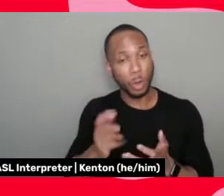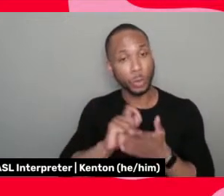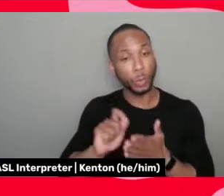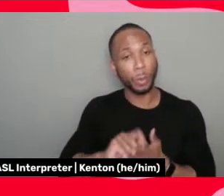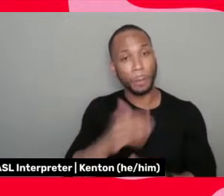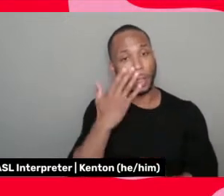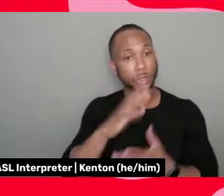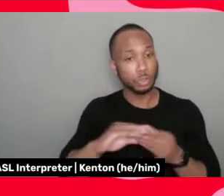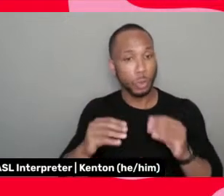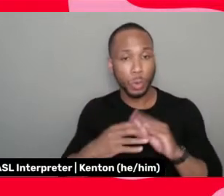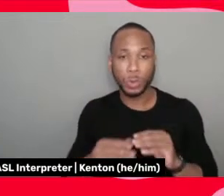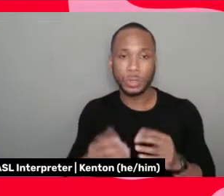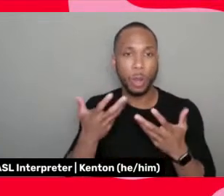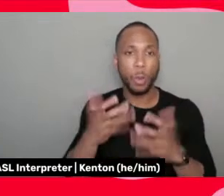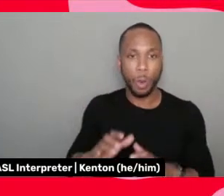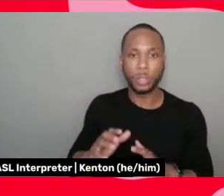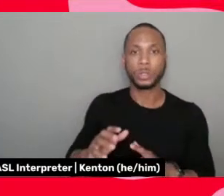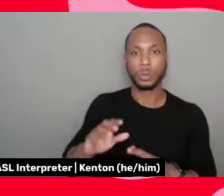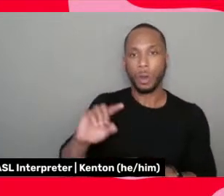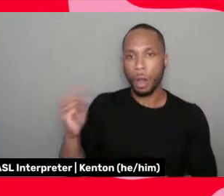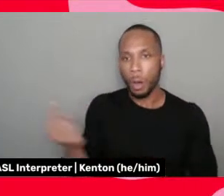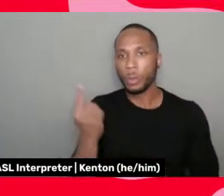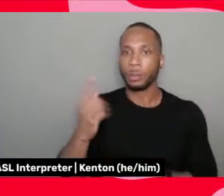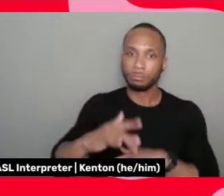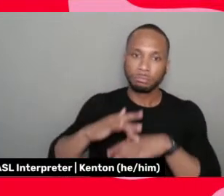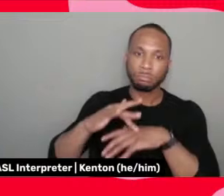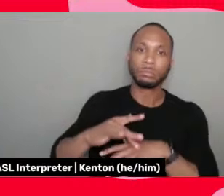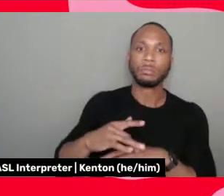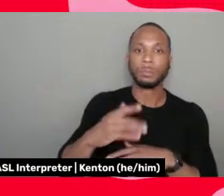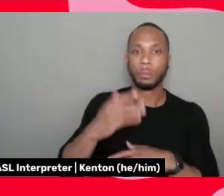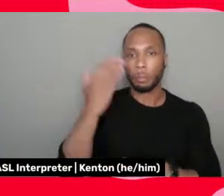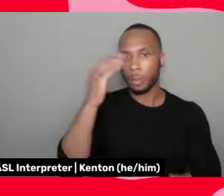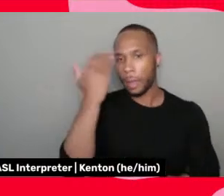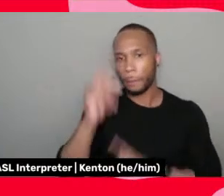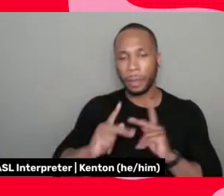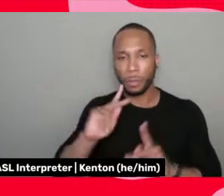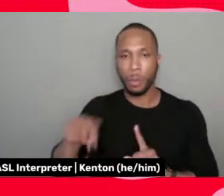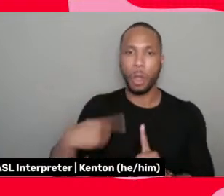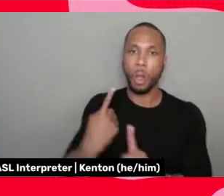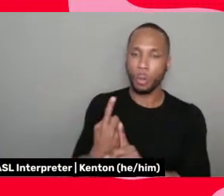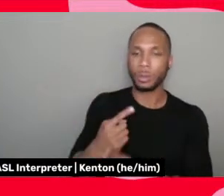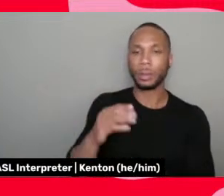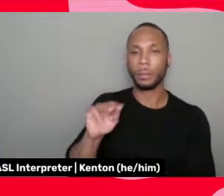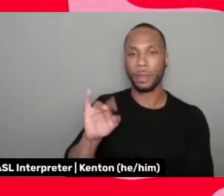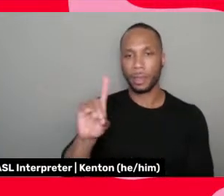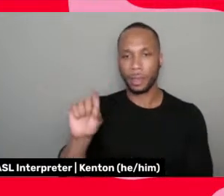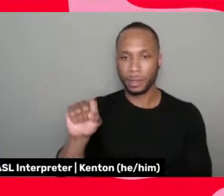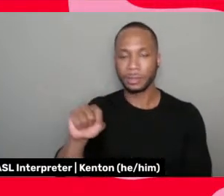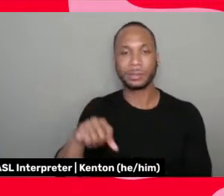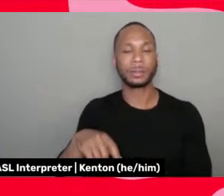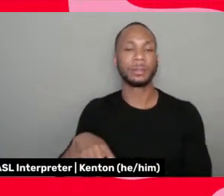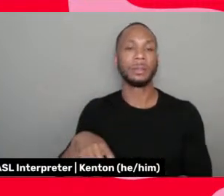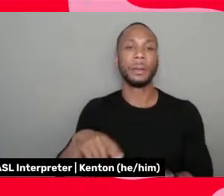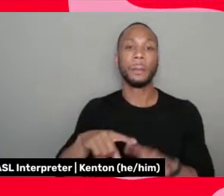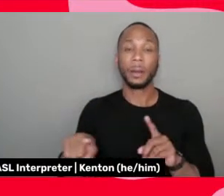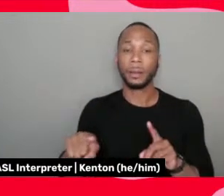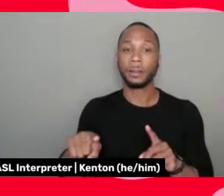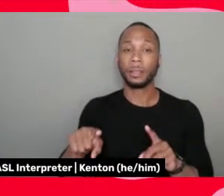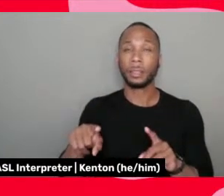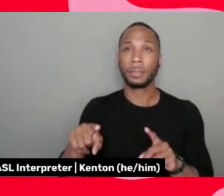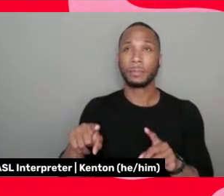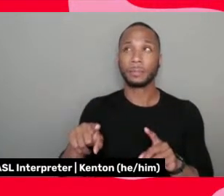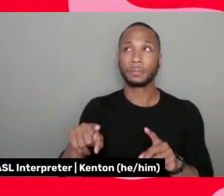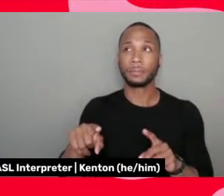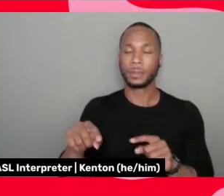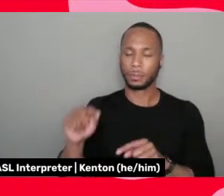don't have to play the Mamies and the mermaids and, you know, all that. Um, but then it goes back, then I,